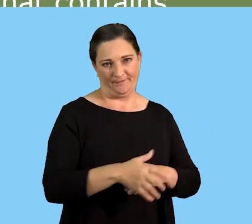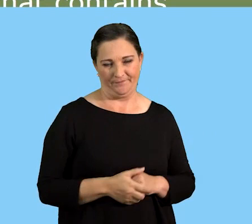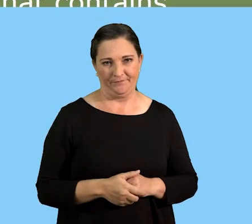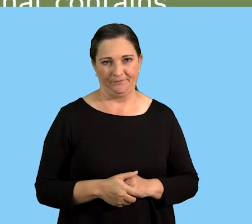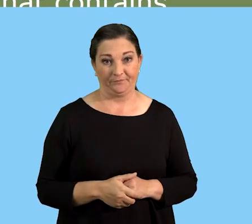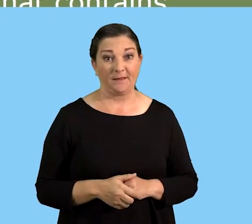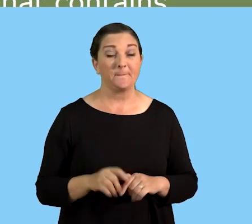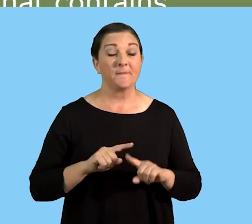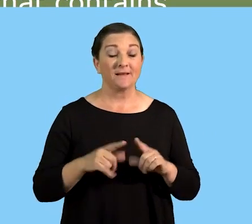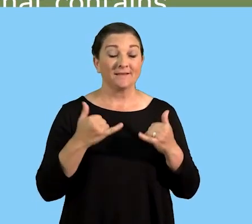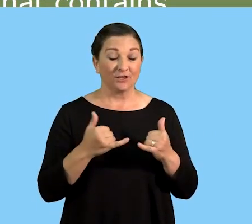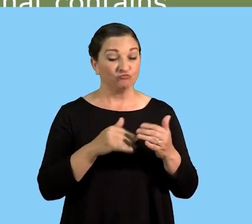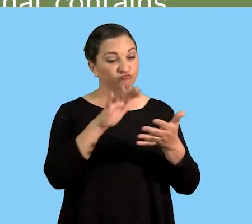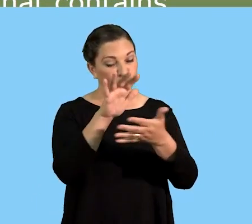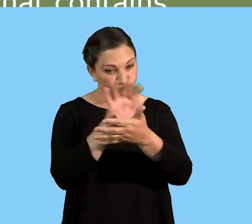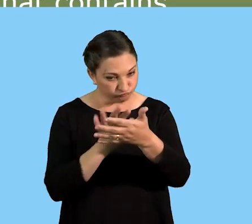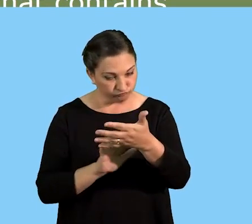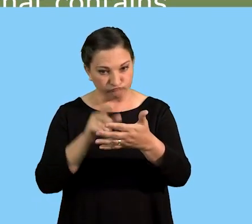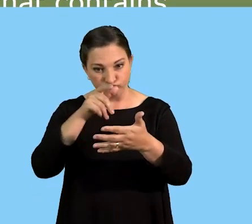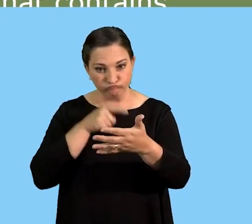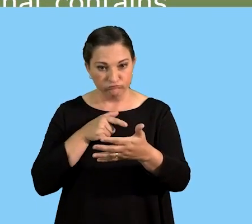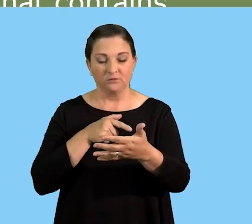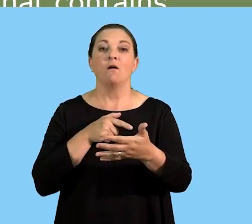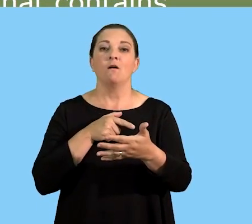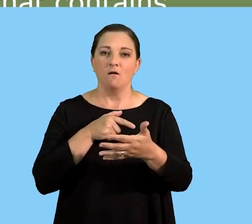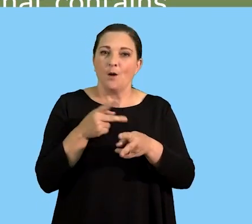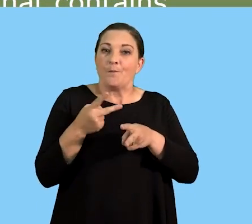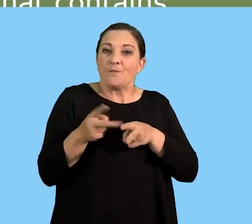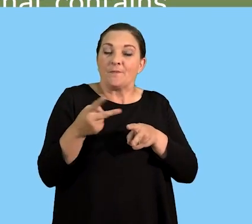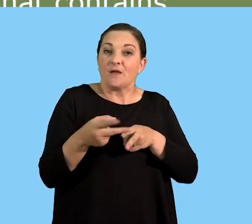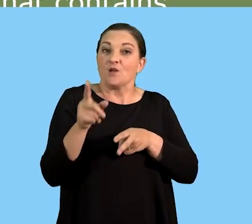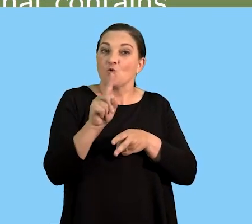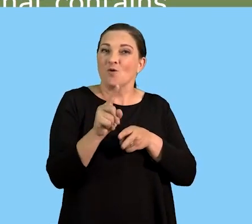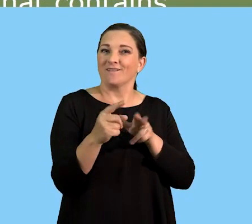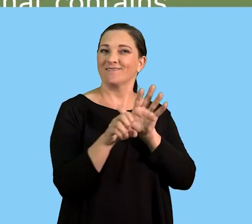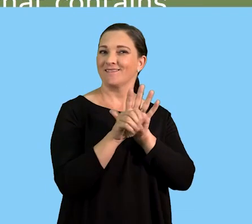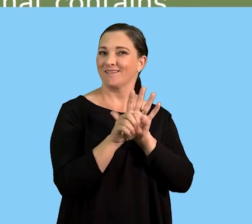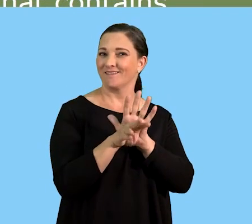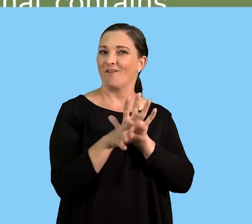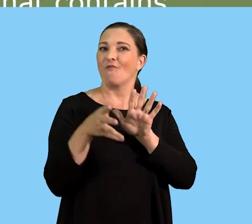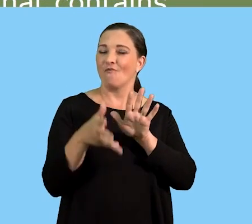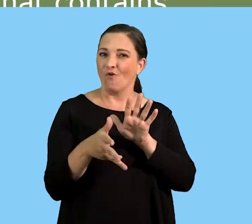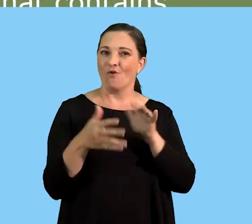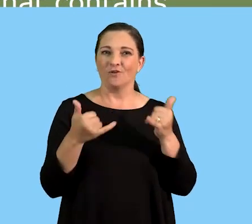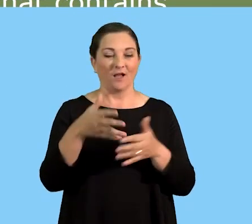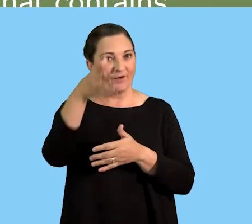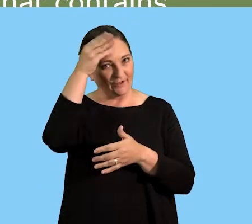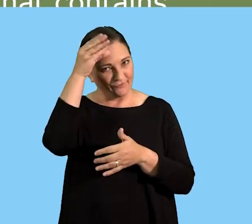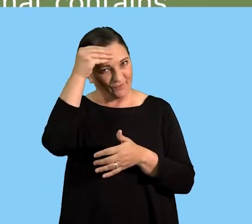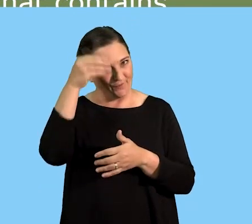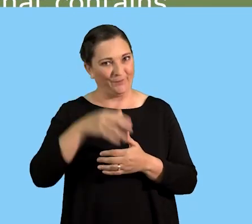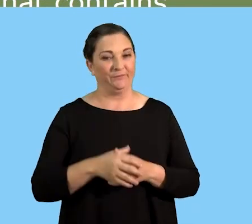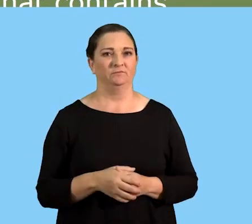And then it also says that she prepared an advertisement that contains relevant